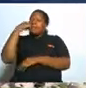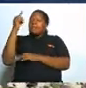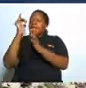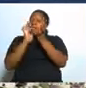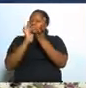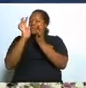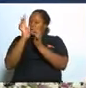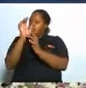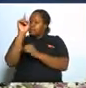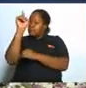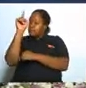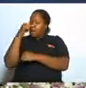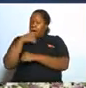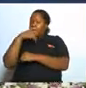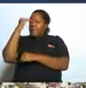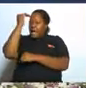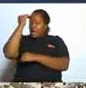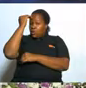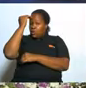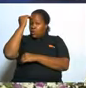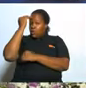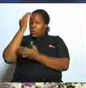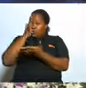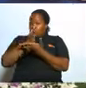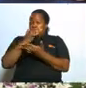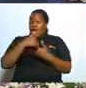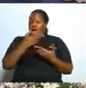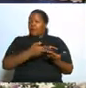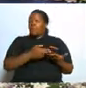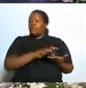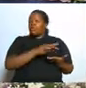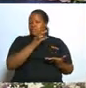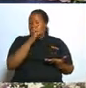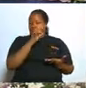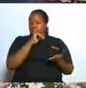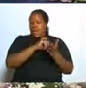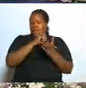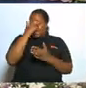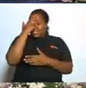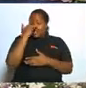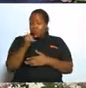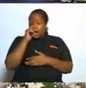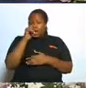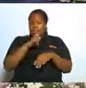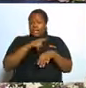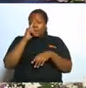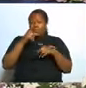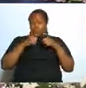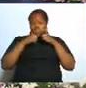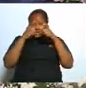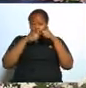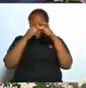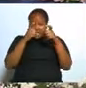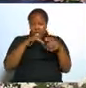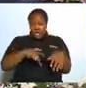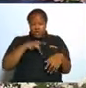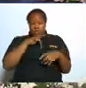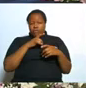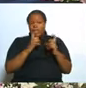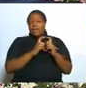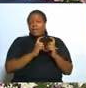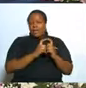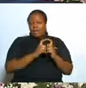i know i have the holy spirit that's why when when you sin you feel guilt but i want to be